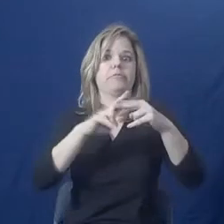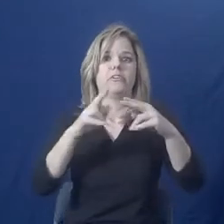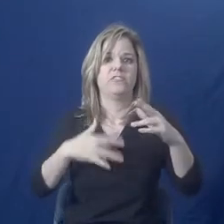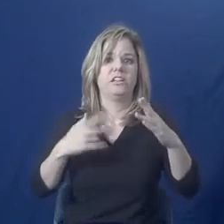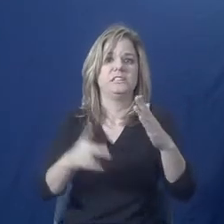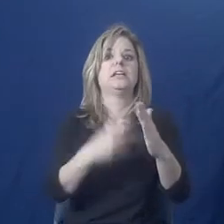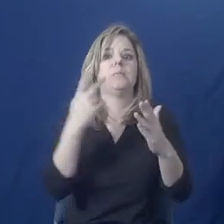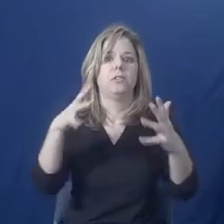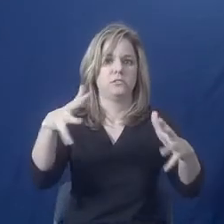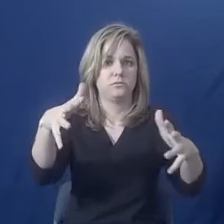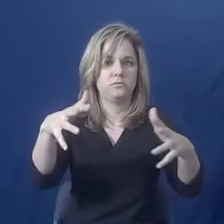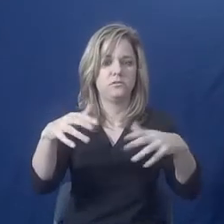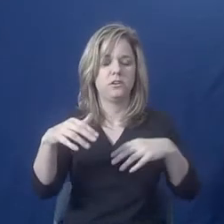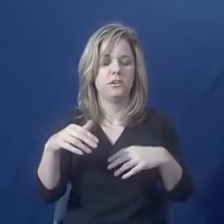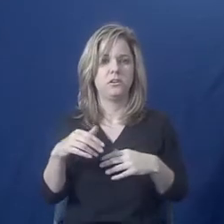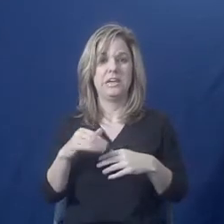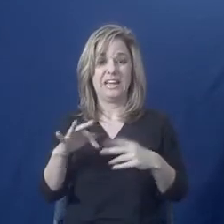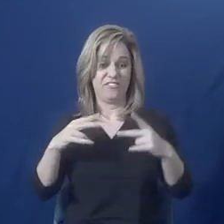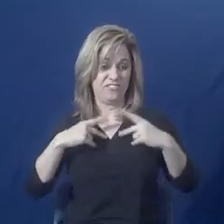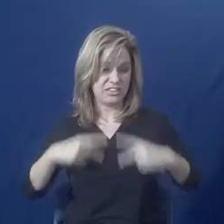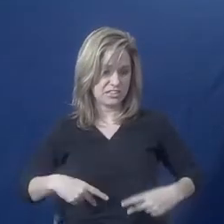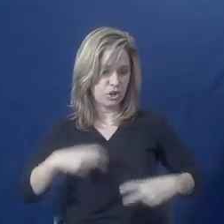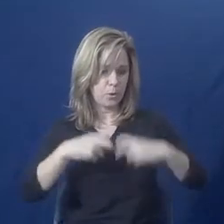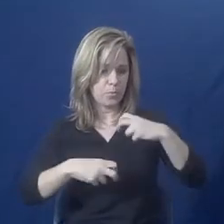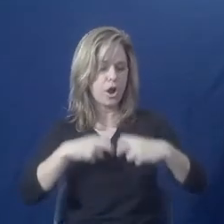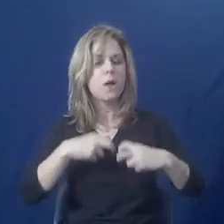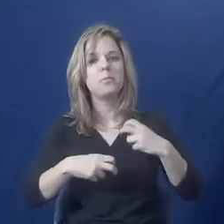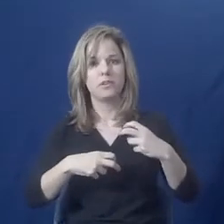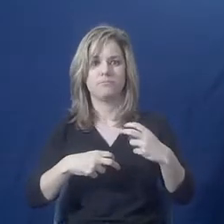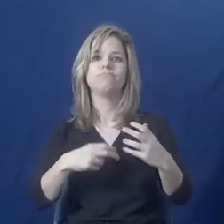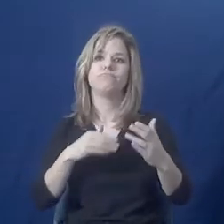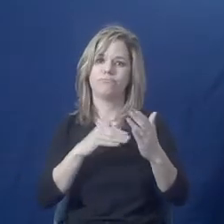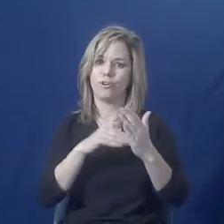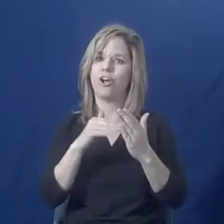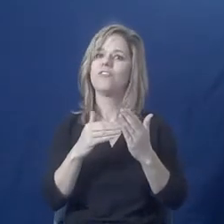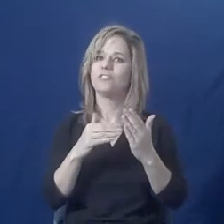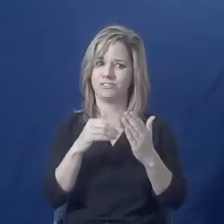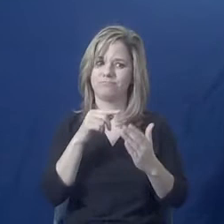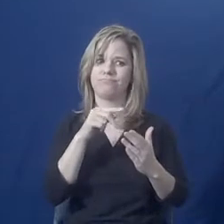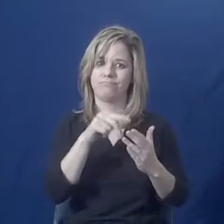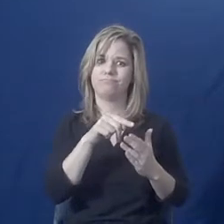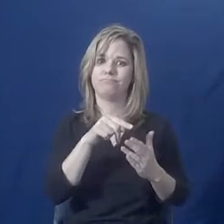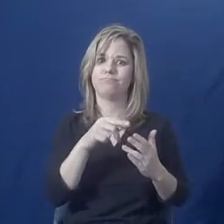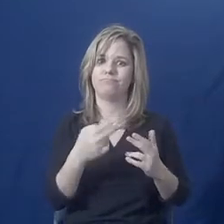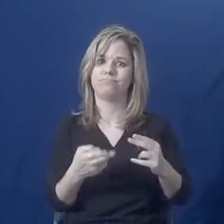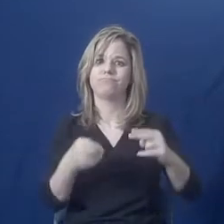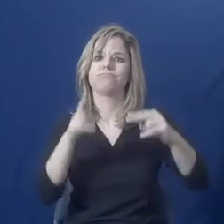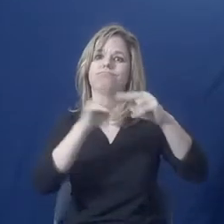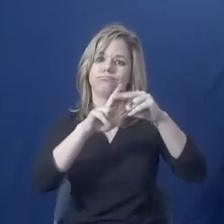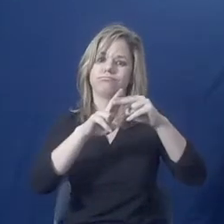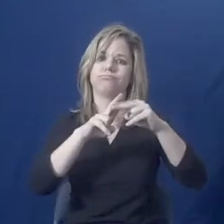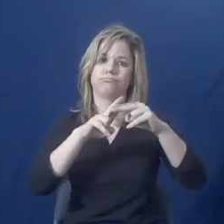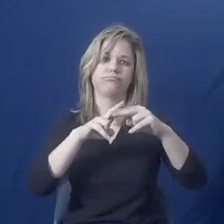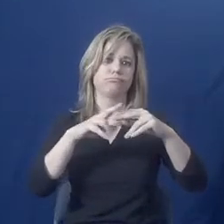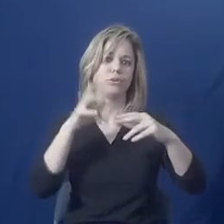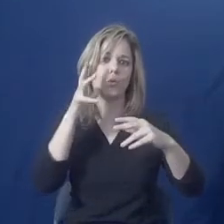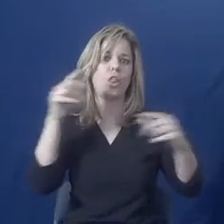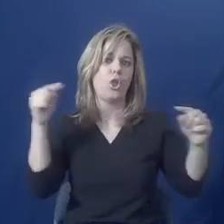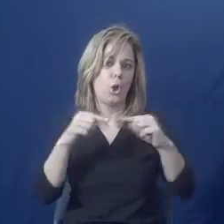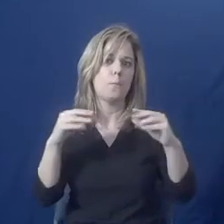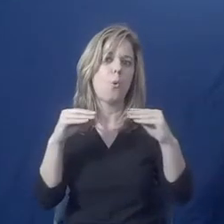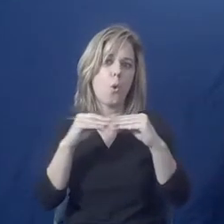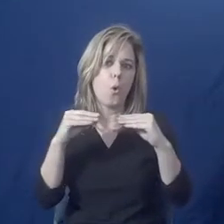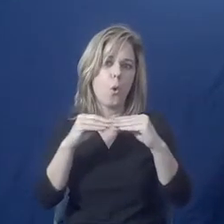If you have a physical disability, many effects of domestic violence come with physical symptoms,